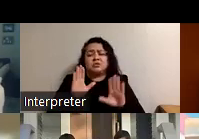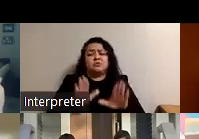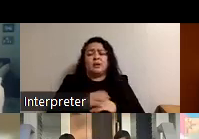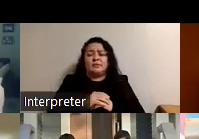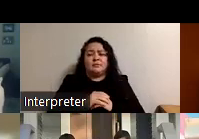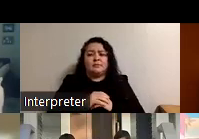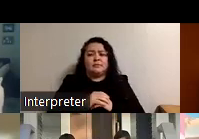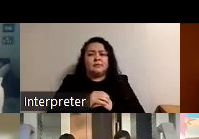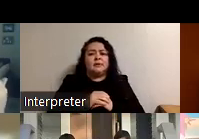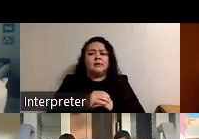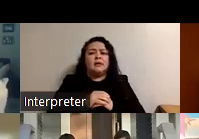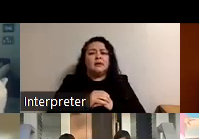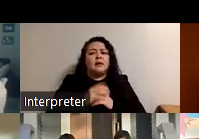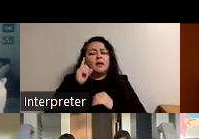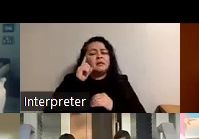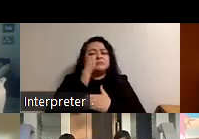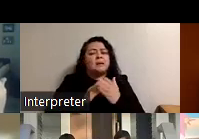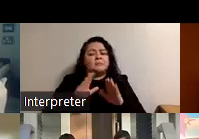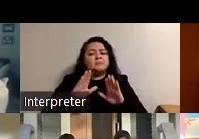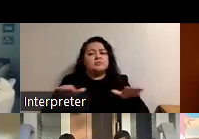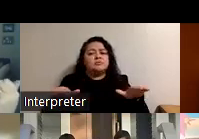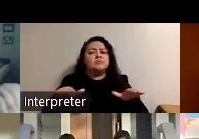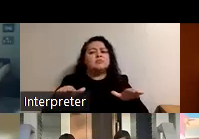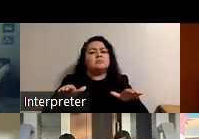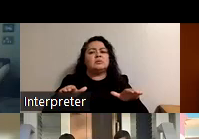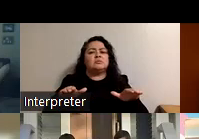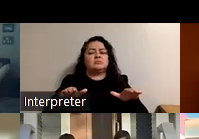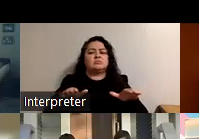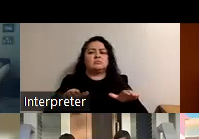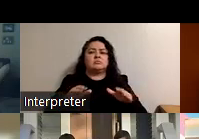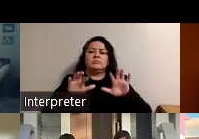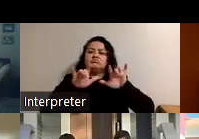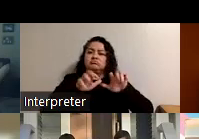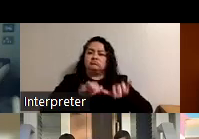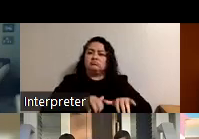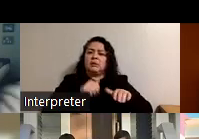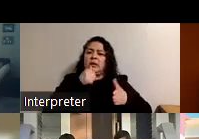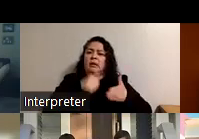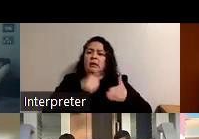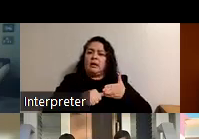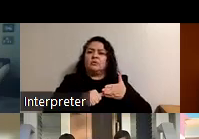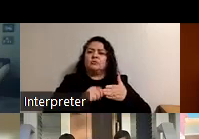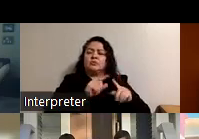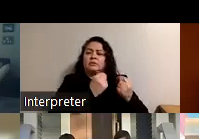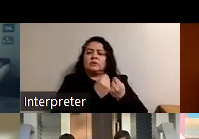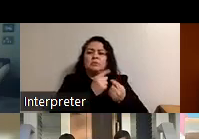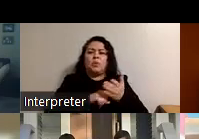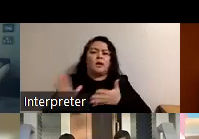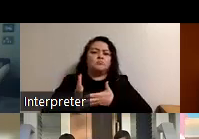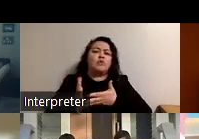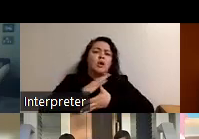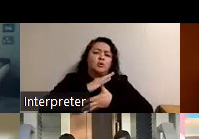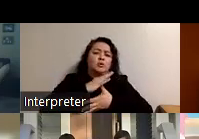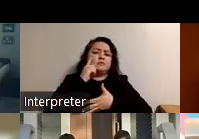think um for some kids it might be composing their own letter to the team that of what their priorities are for the year